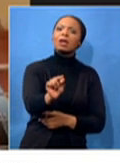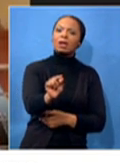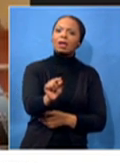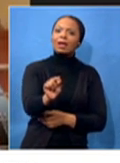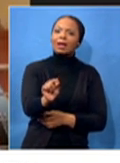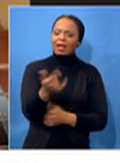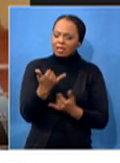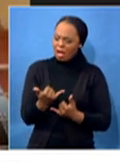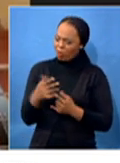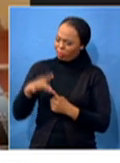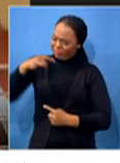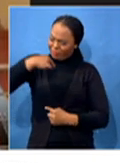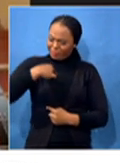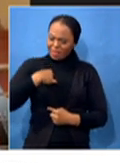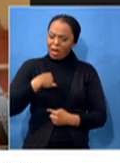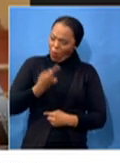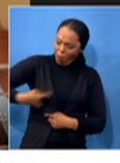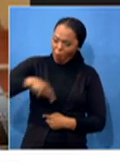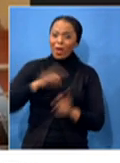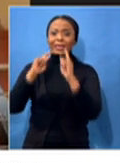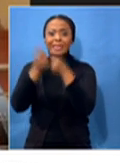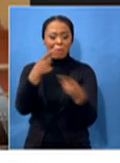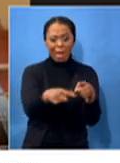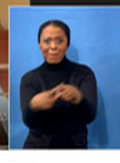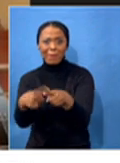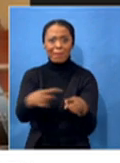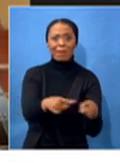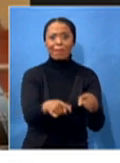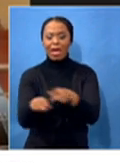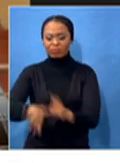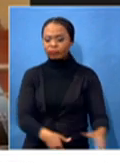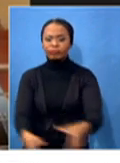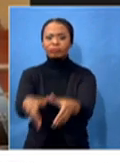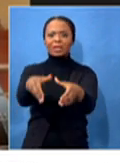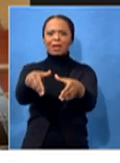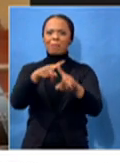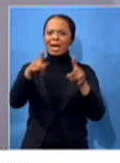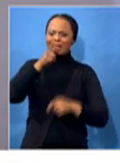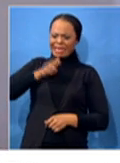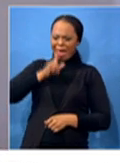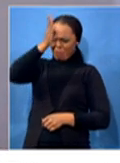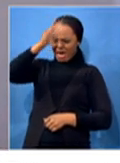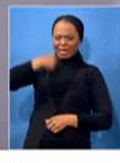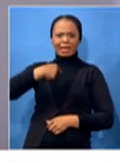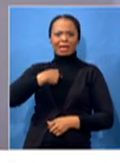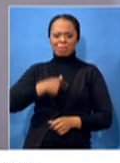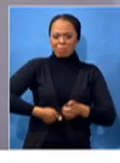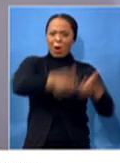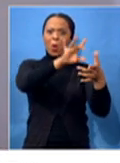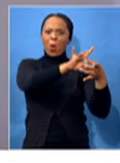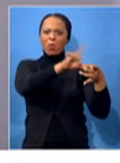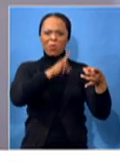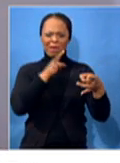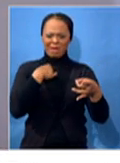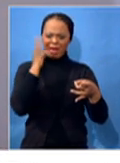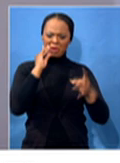takes on the field, and then you be the only chosen one, that you need to go back home, because you're not good enough to play for